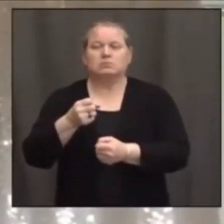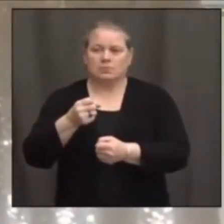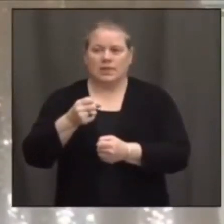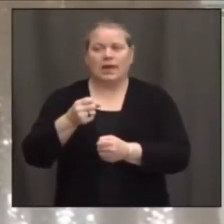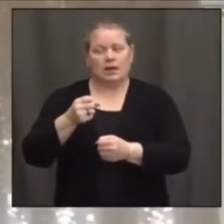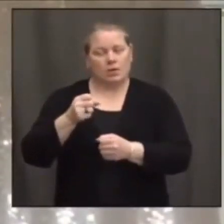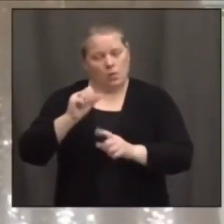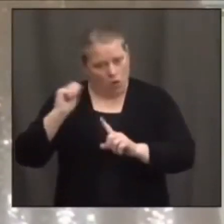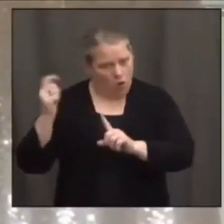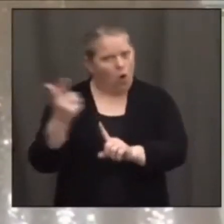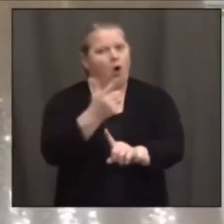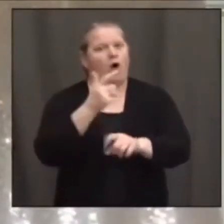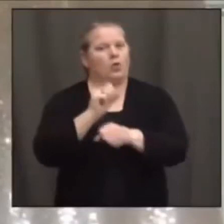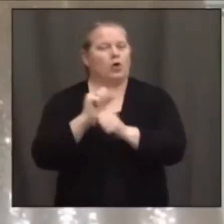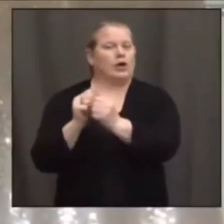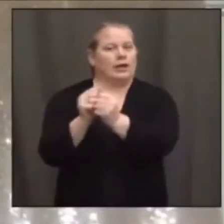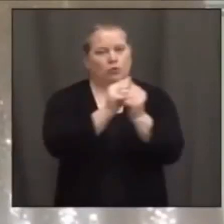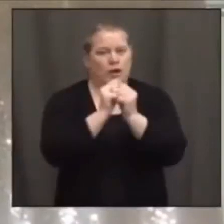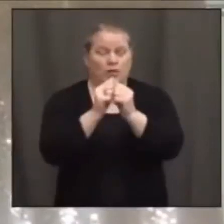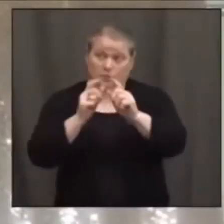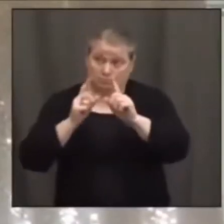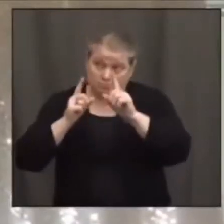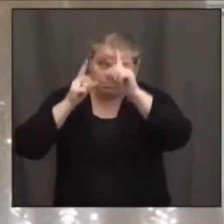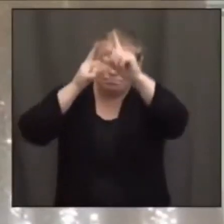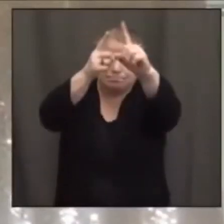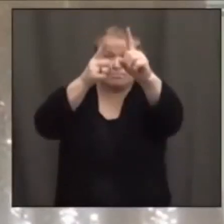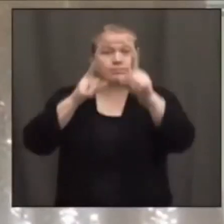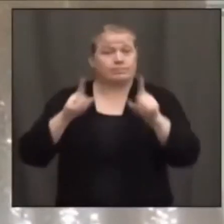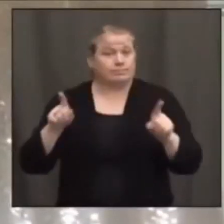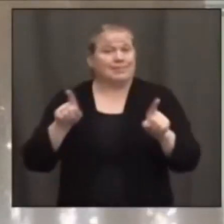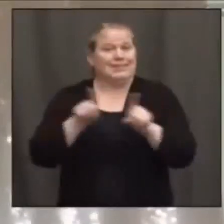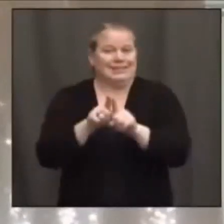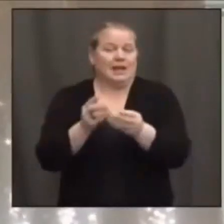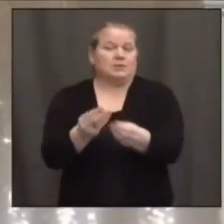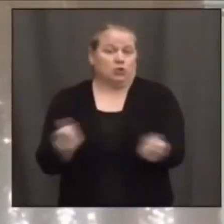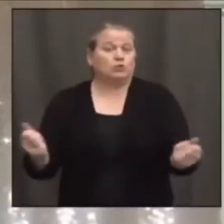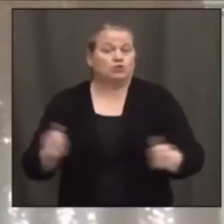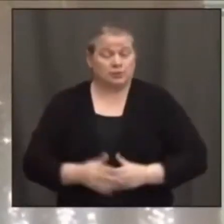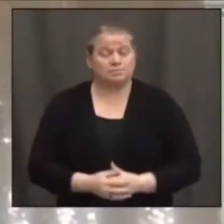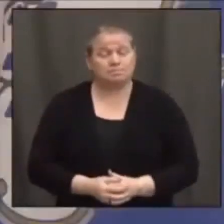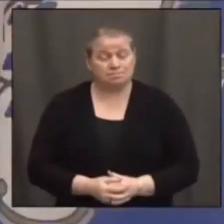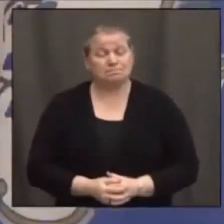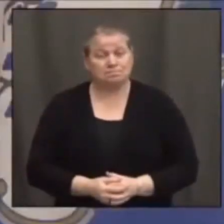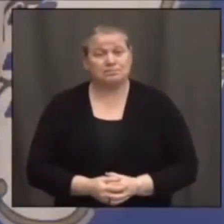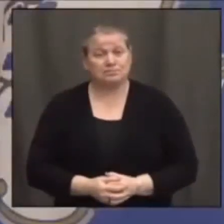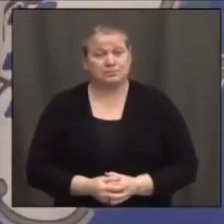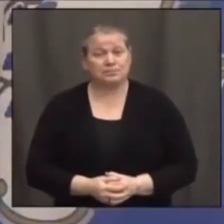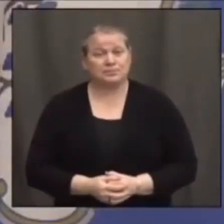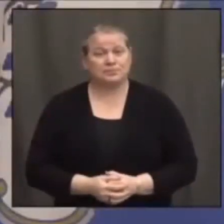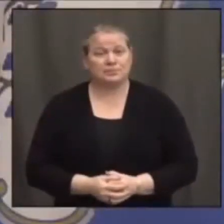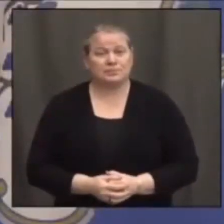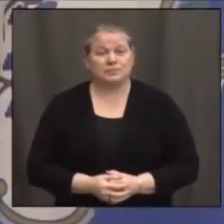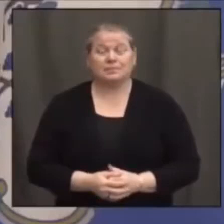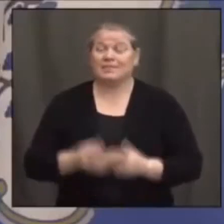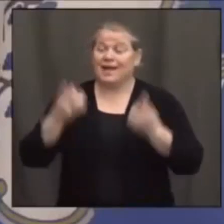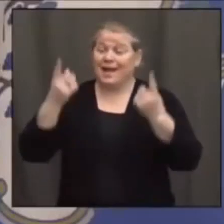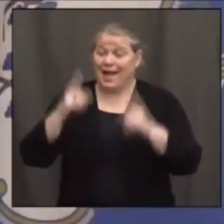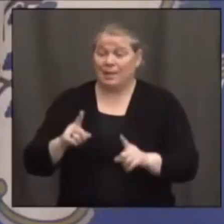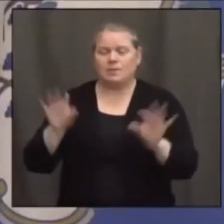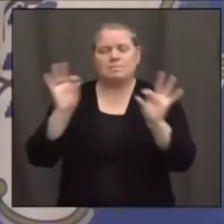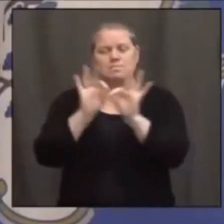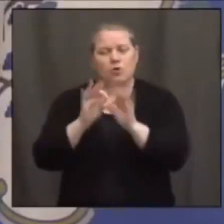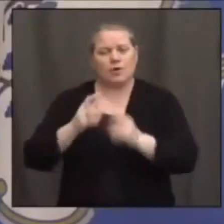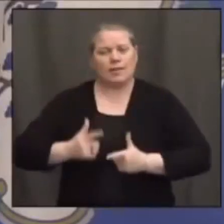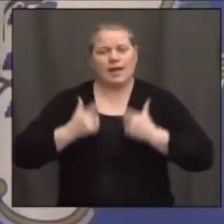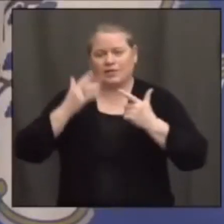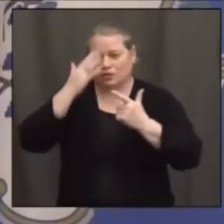solution to this problem that we haven't seen in our lifetimes. One of the tricks in life is know how to delegate to really good